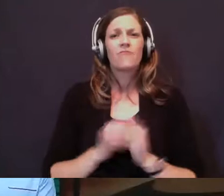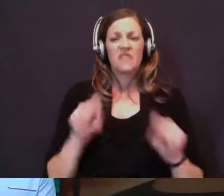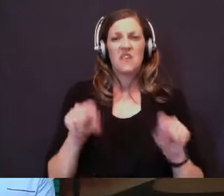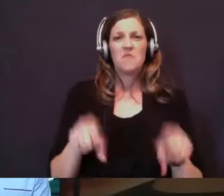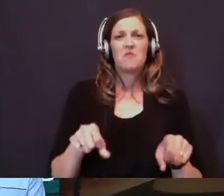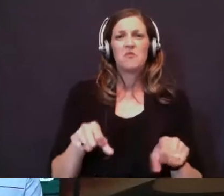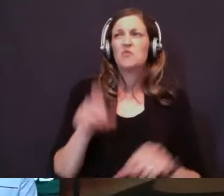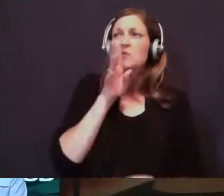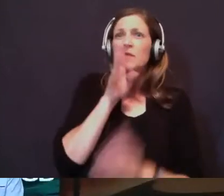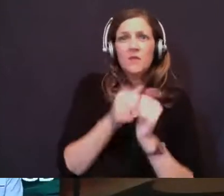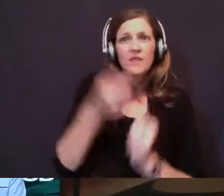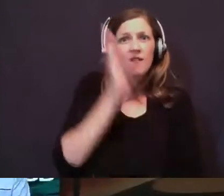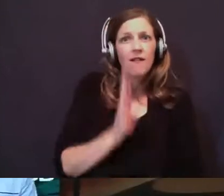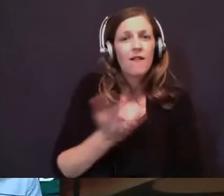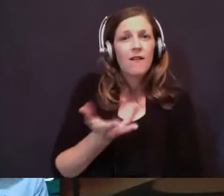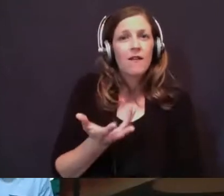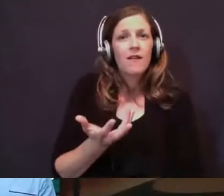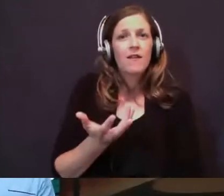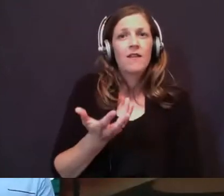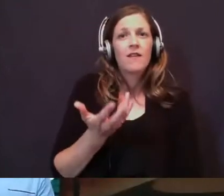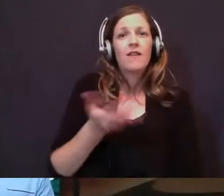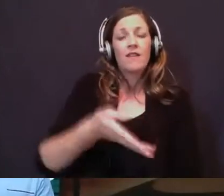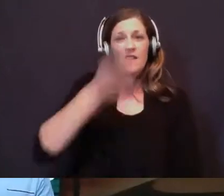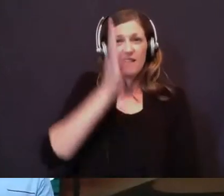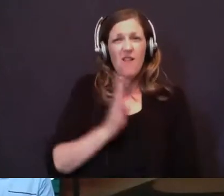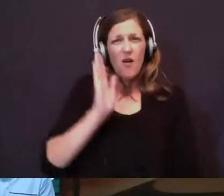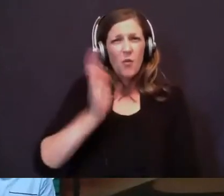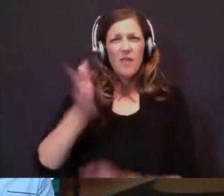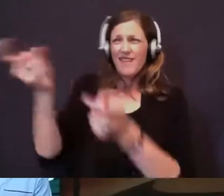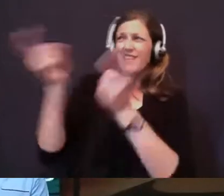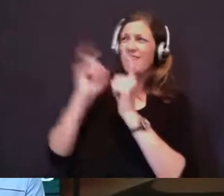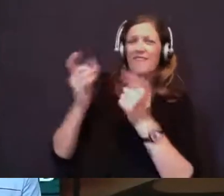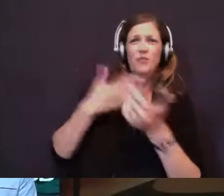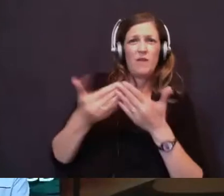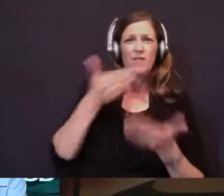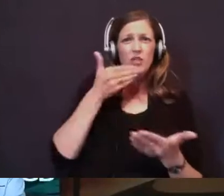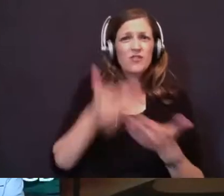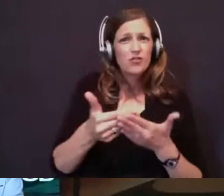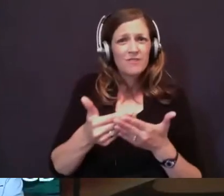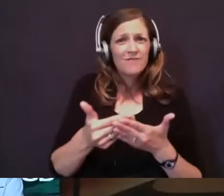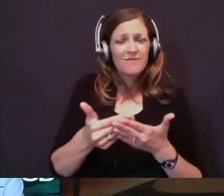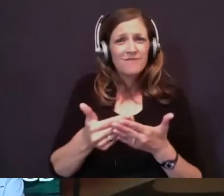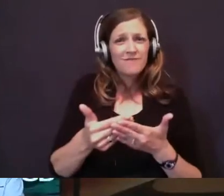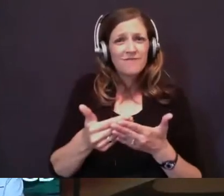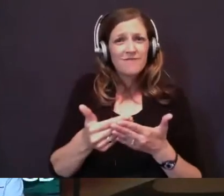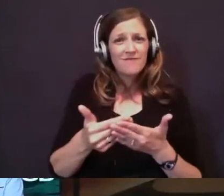his God. God will give us what is good, even if that means difficulty for